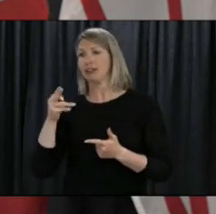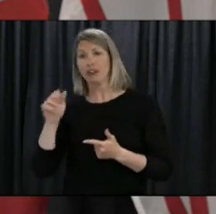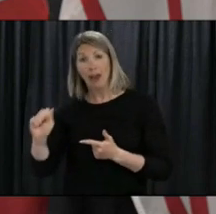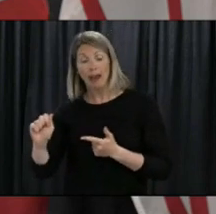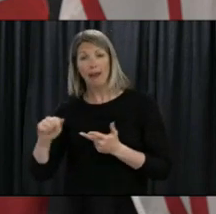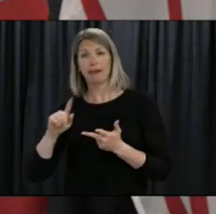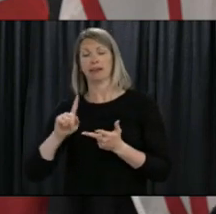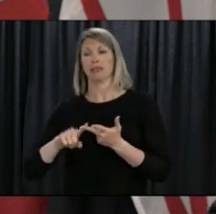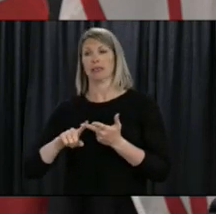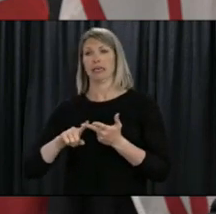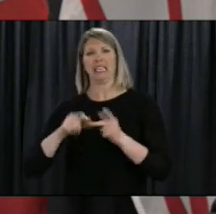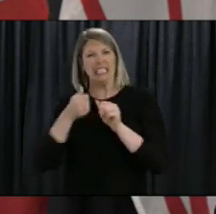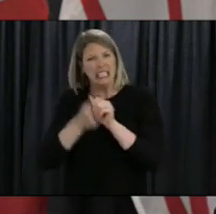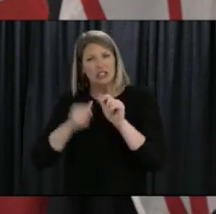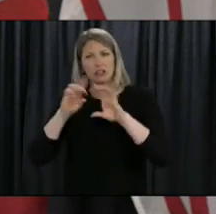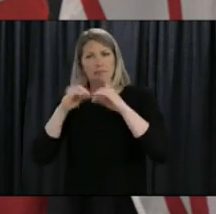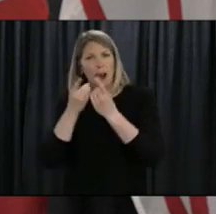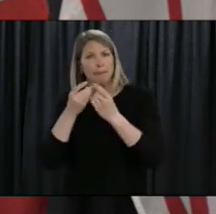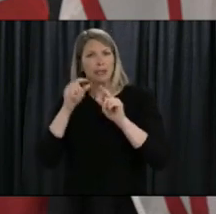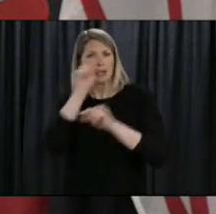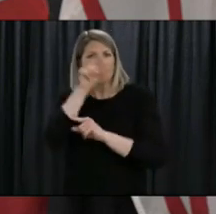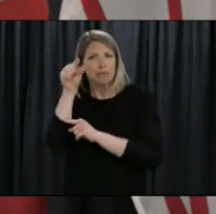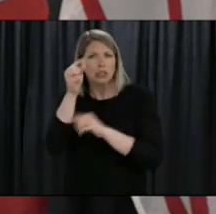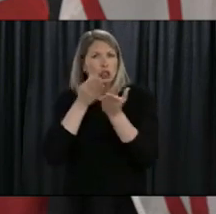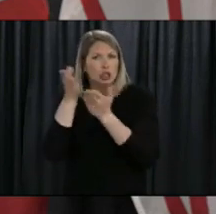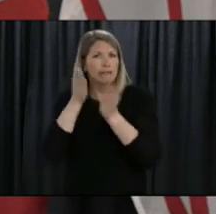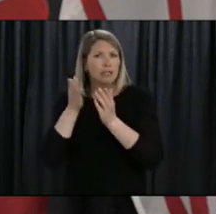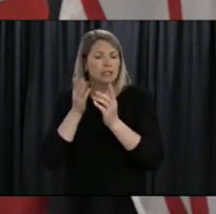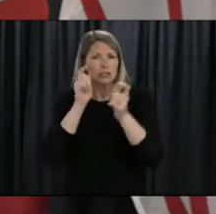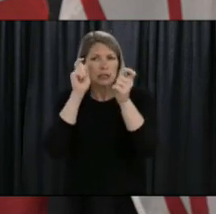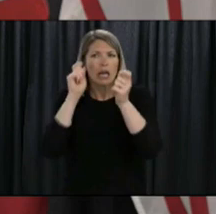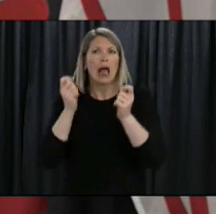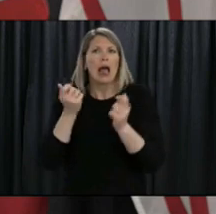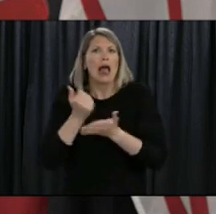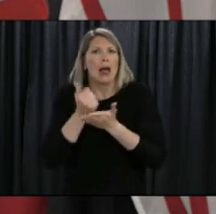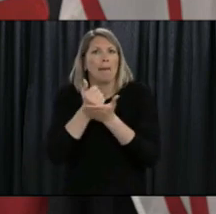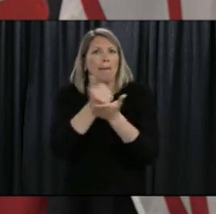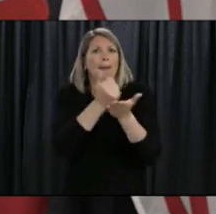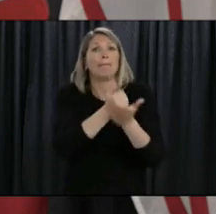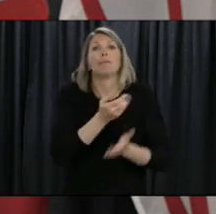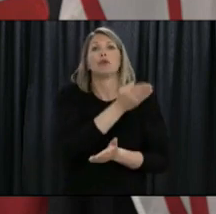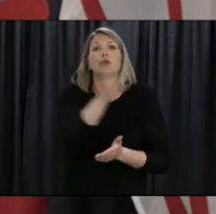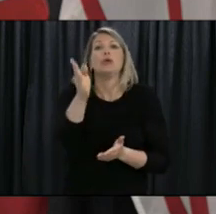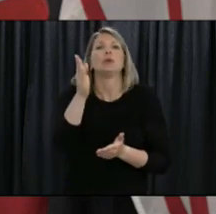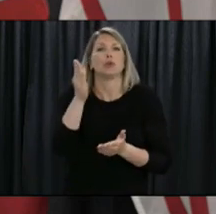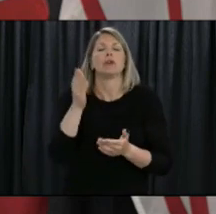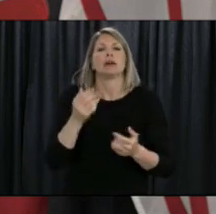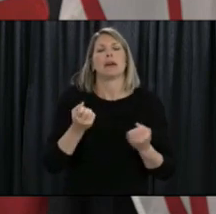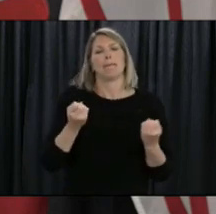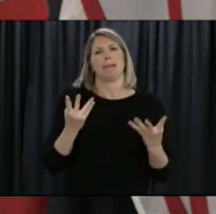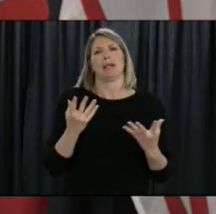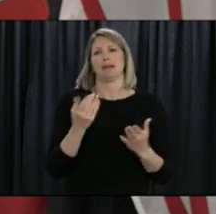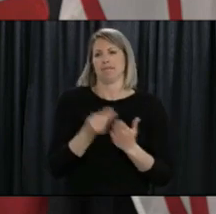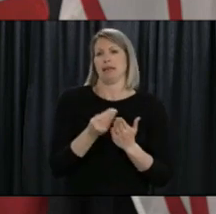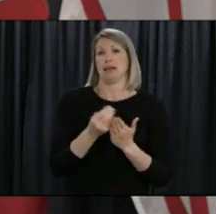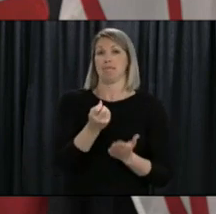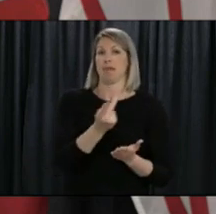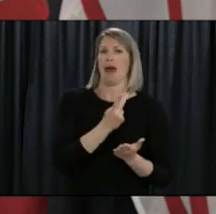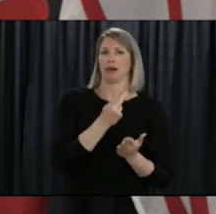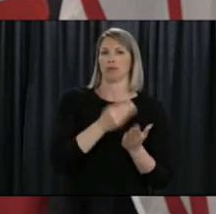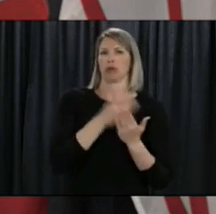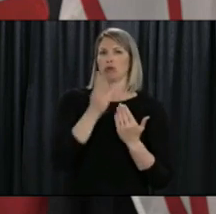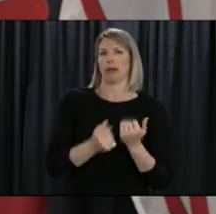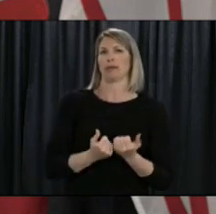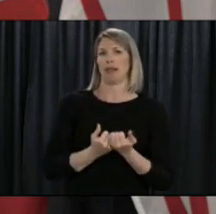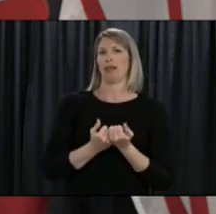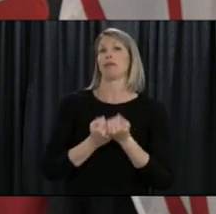help you and your families. And that is how these programs like the renovation rebate that I've just mentioned, this is how they get created. So